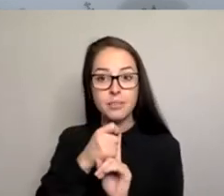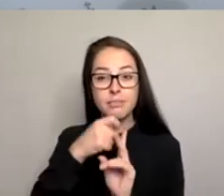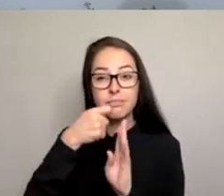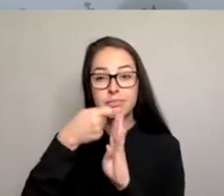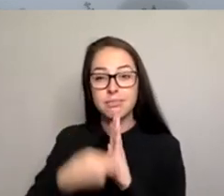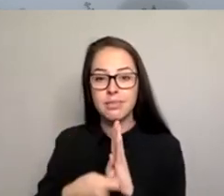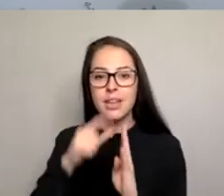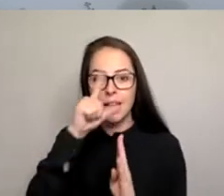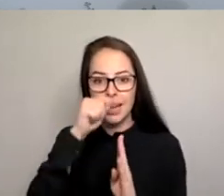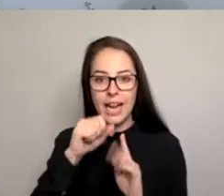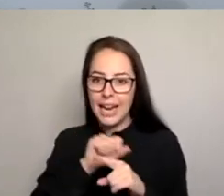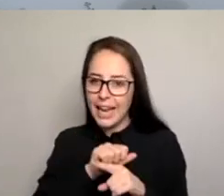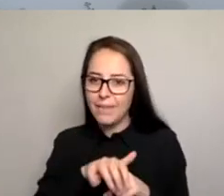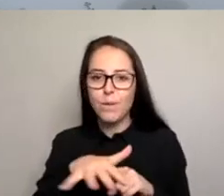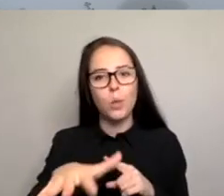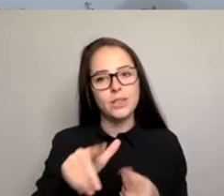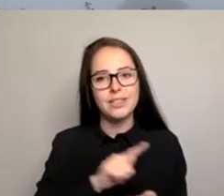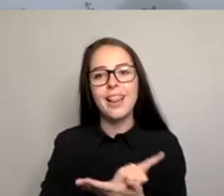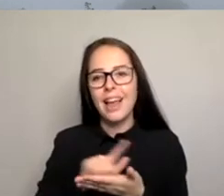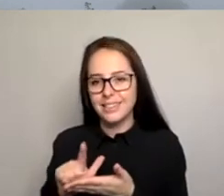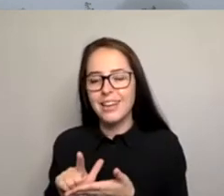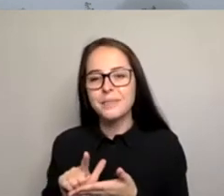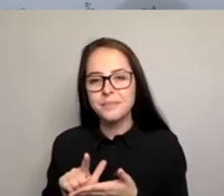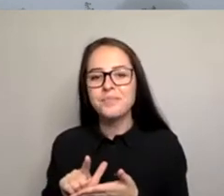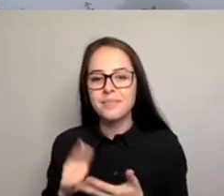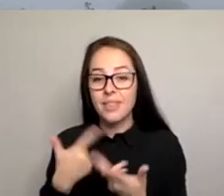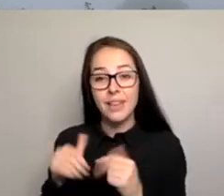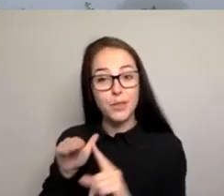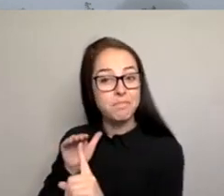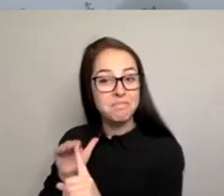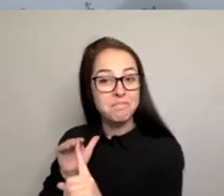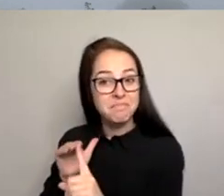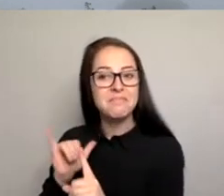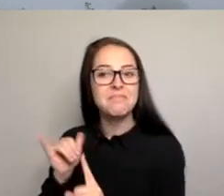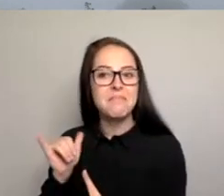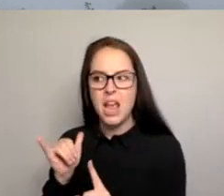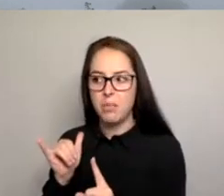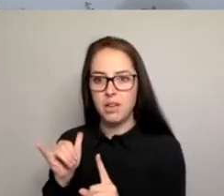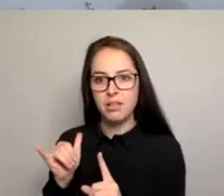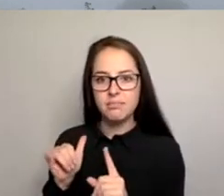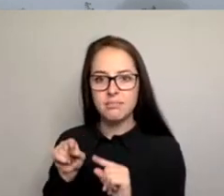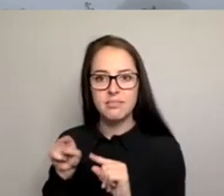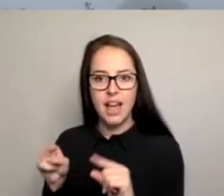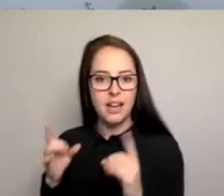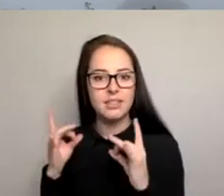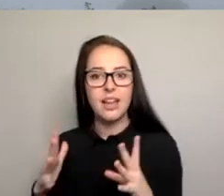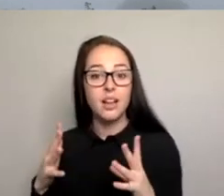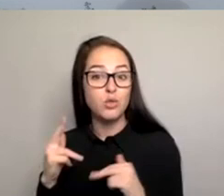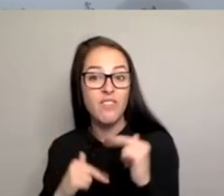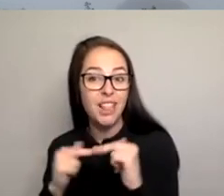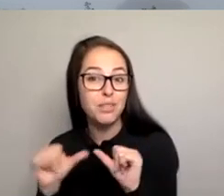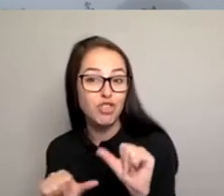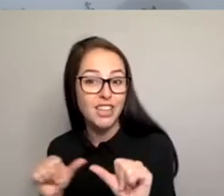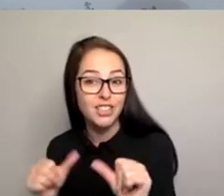body and the senior executive. So it might be that you develop a gender equity strategy. I also just wanted